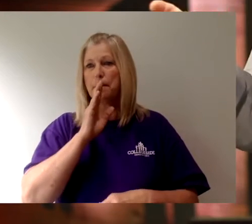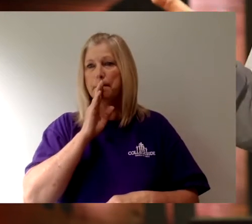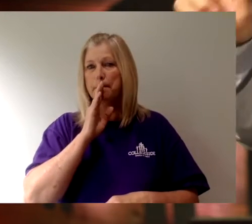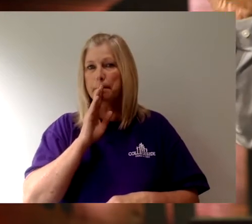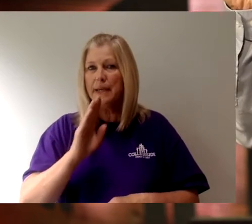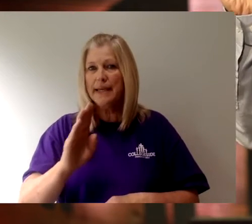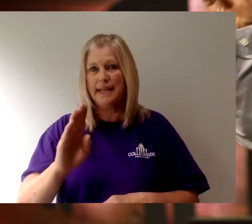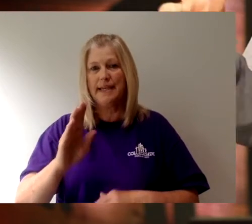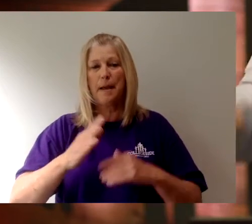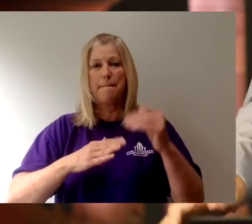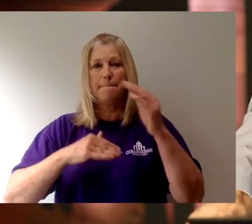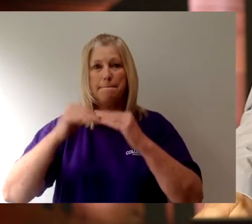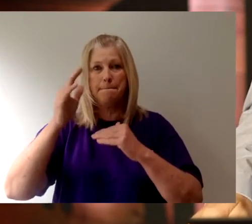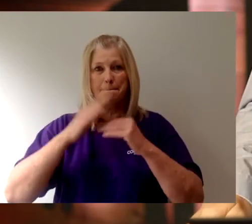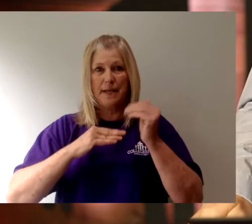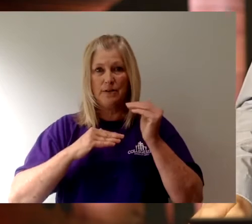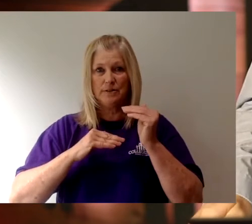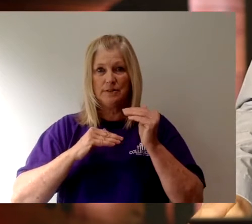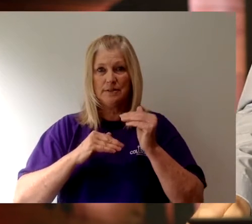Being built.